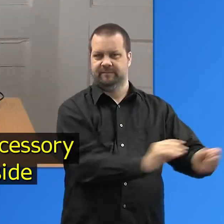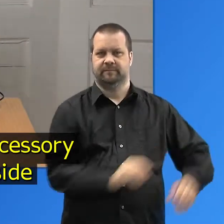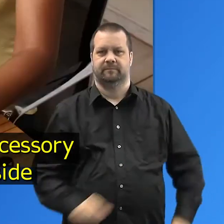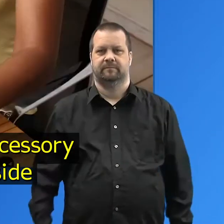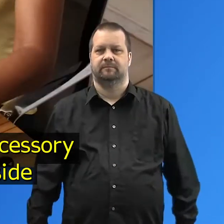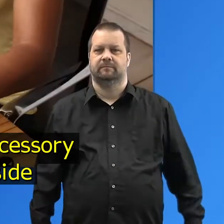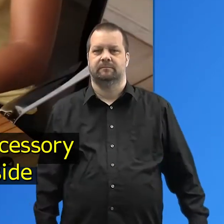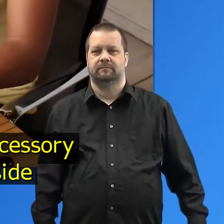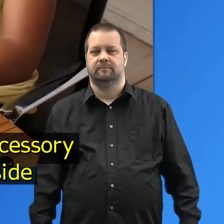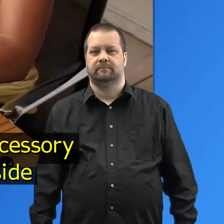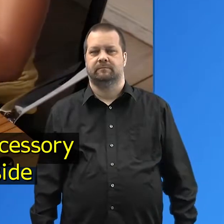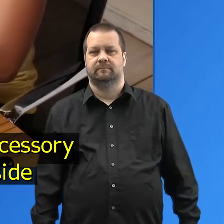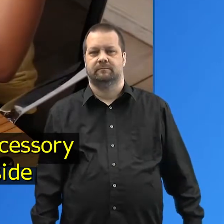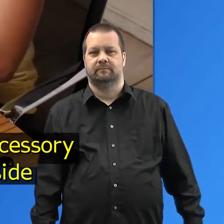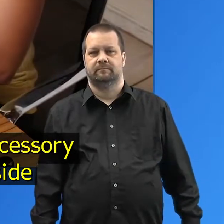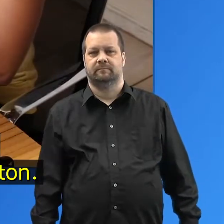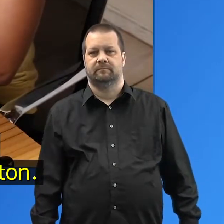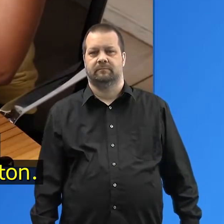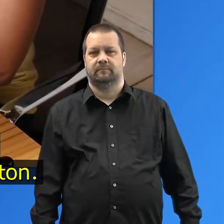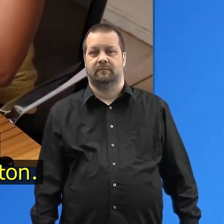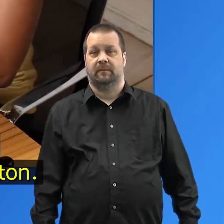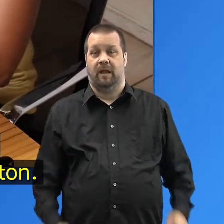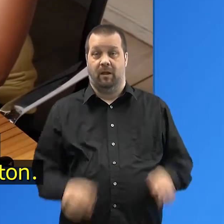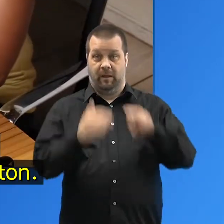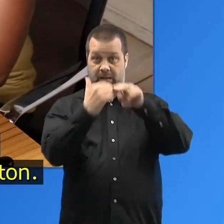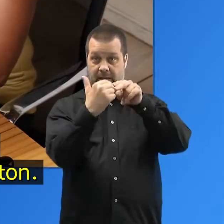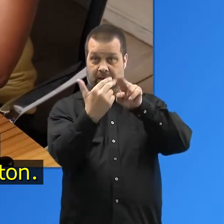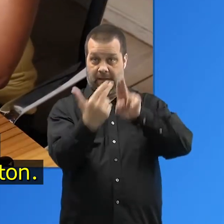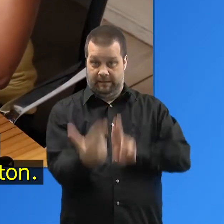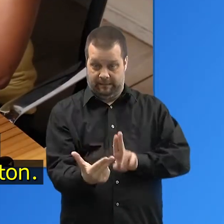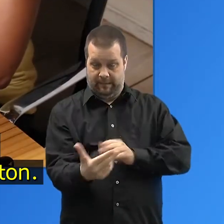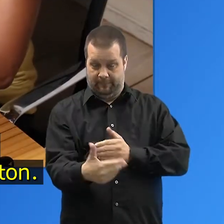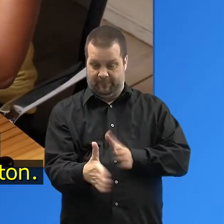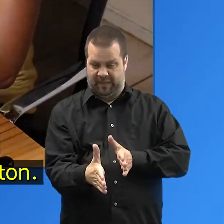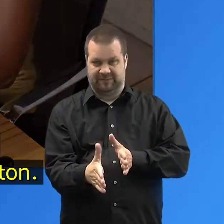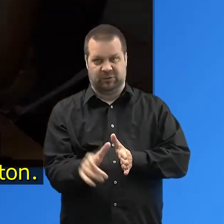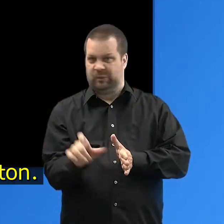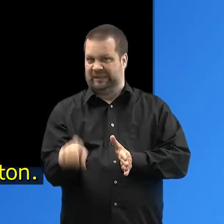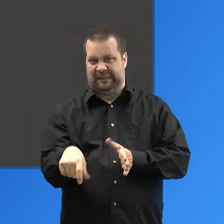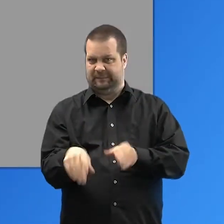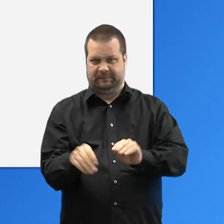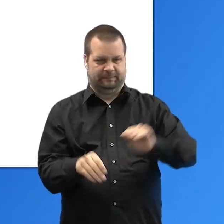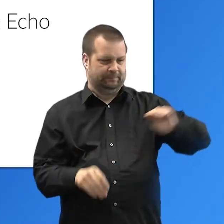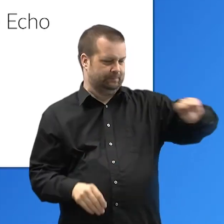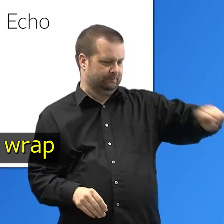set the accessory box and retainer aside or place it back inside the outer carton.